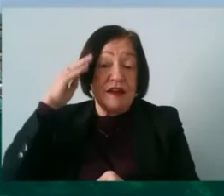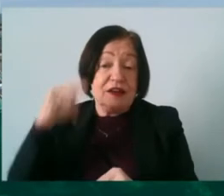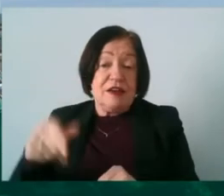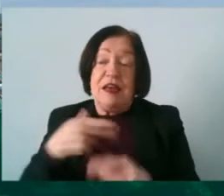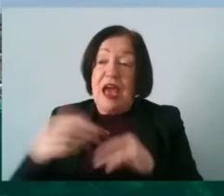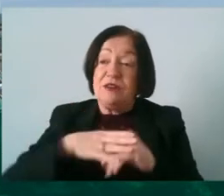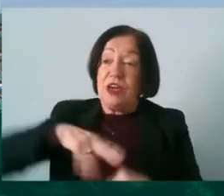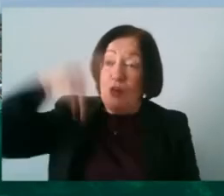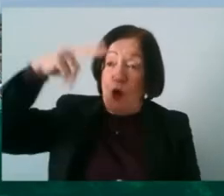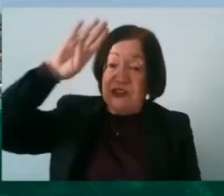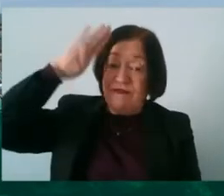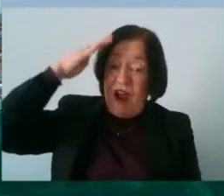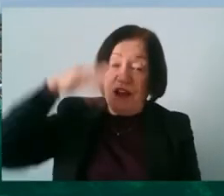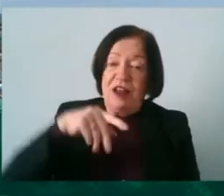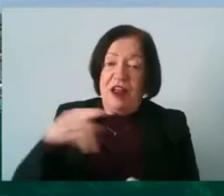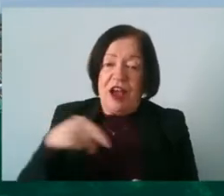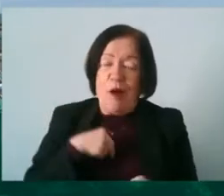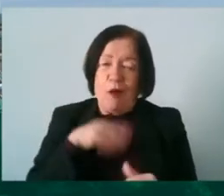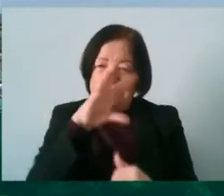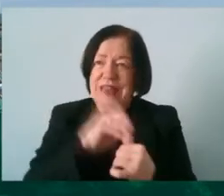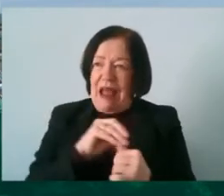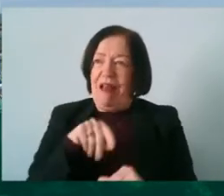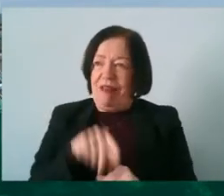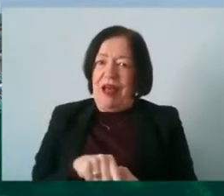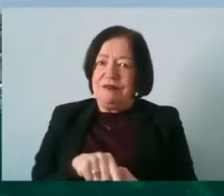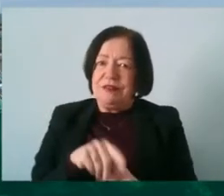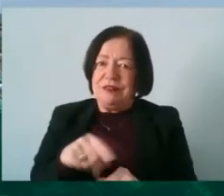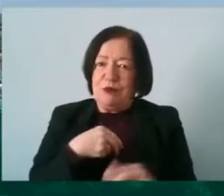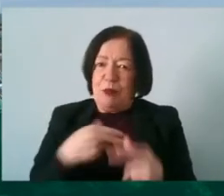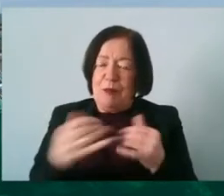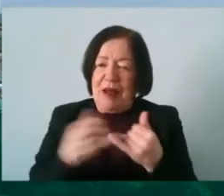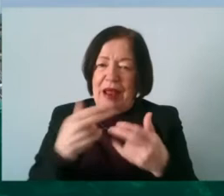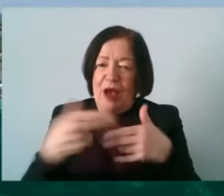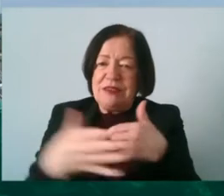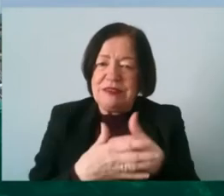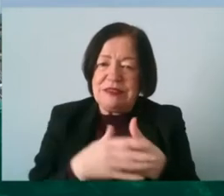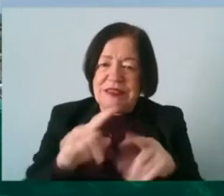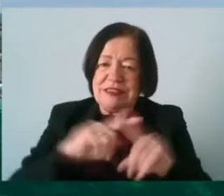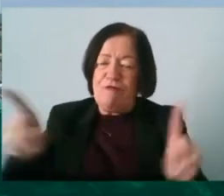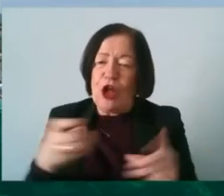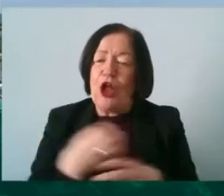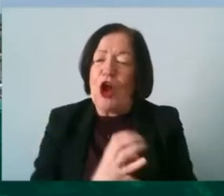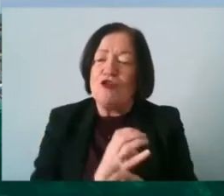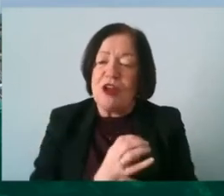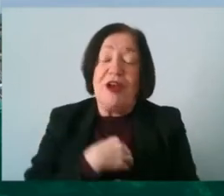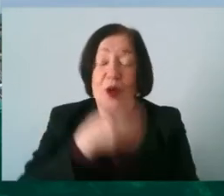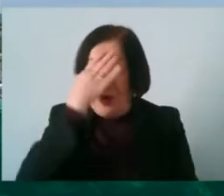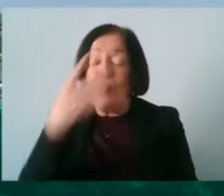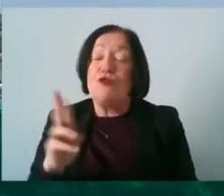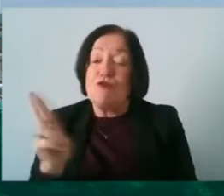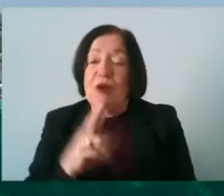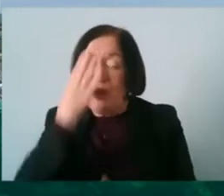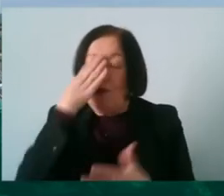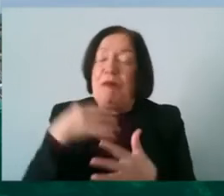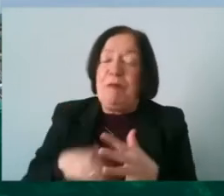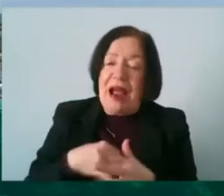ireland and it's we're quite unique in that and that we're playing in a different league than the league of our country so we all know the reasons for that we all know the background the